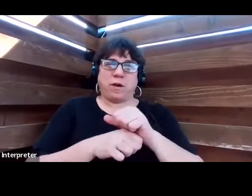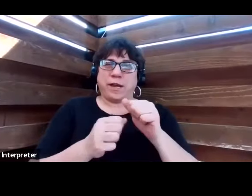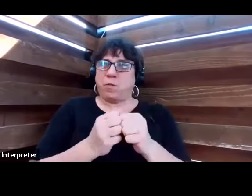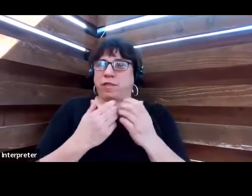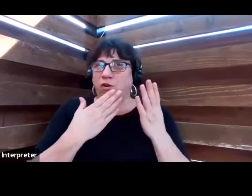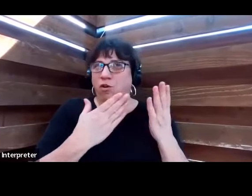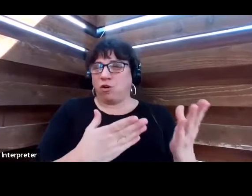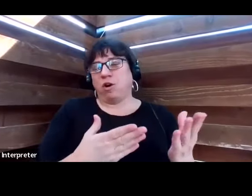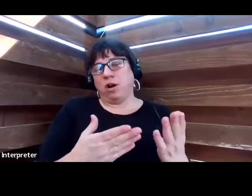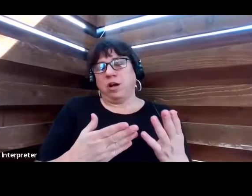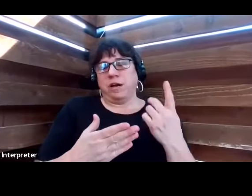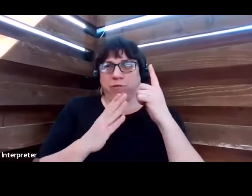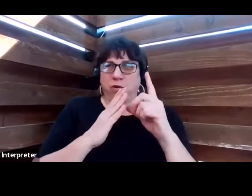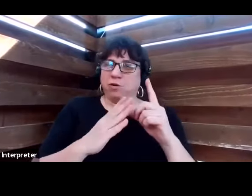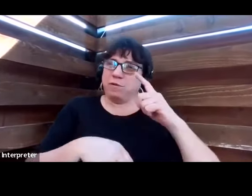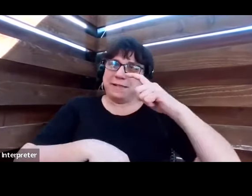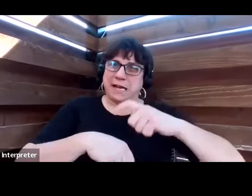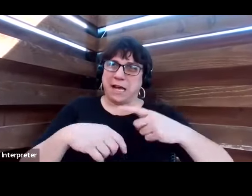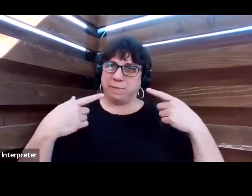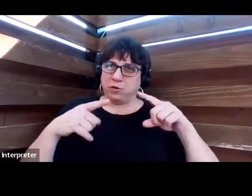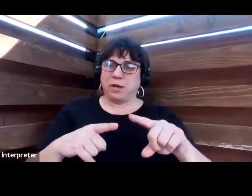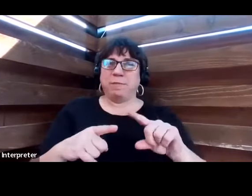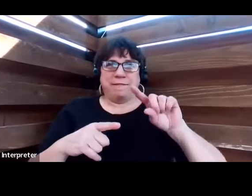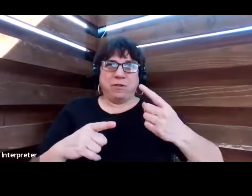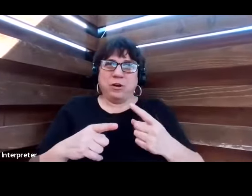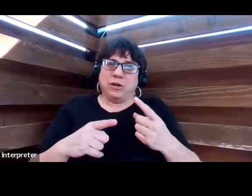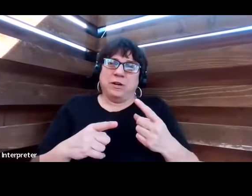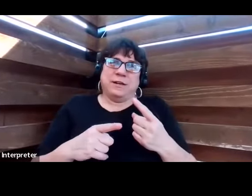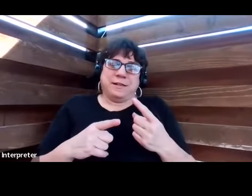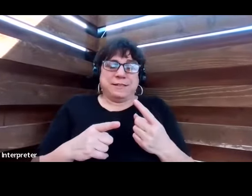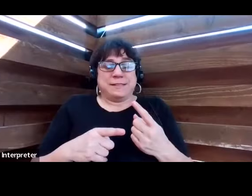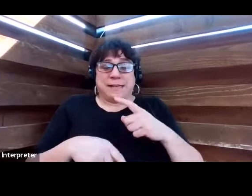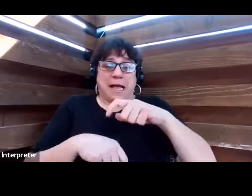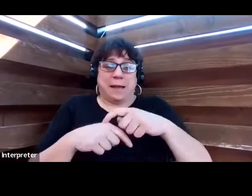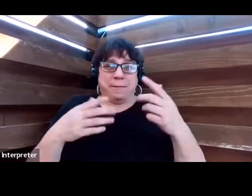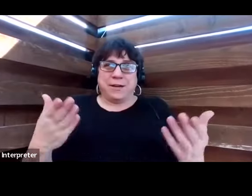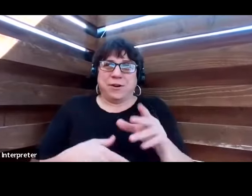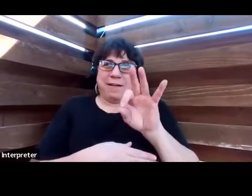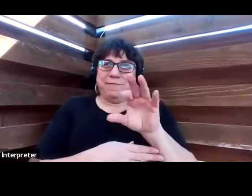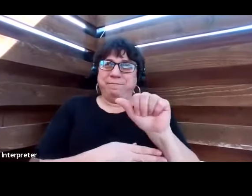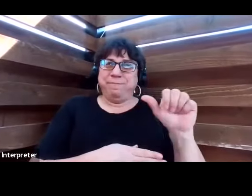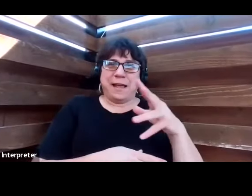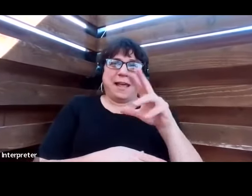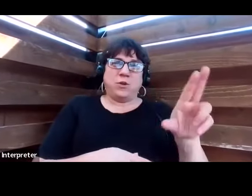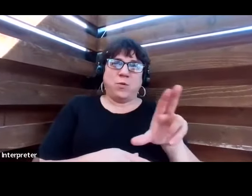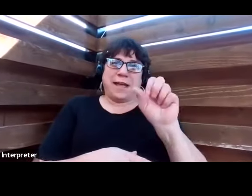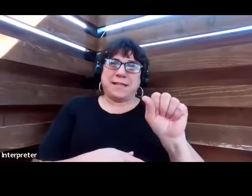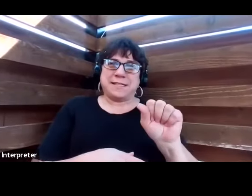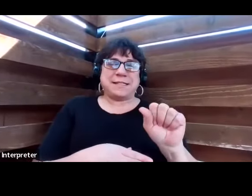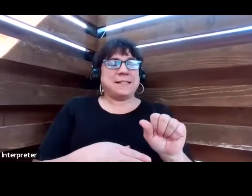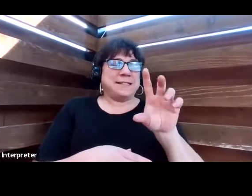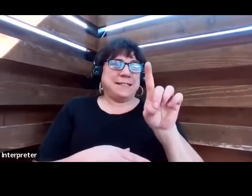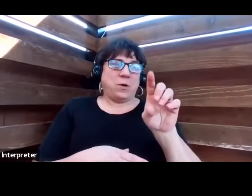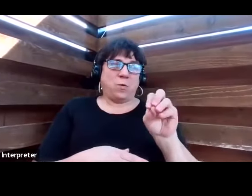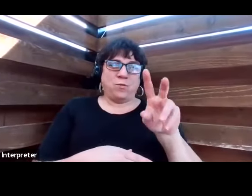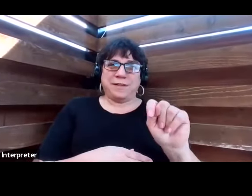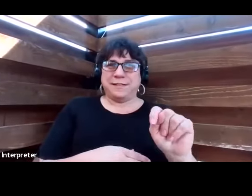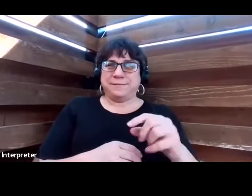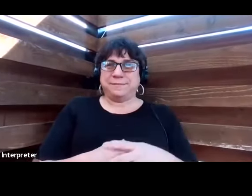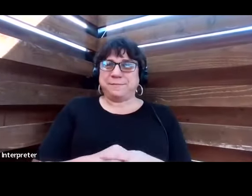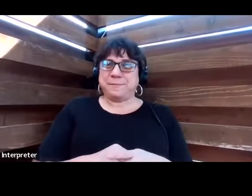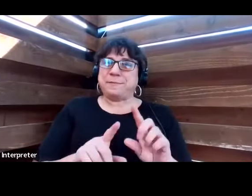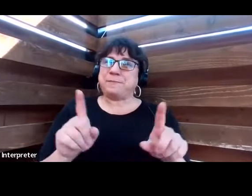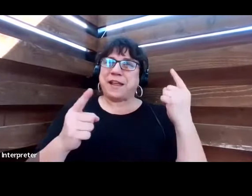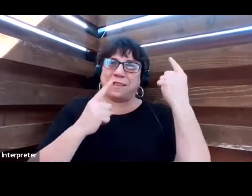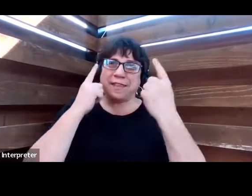for a time during my first step here at FAA and the U.S. of Transportation. But